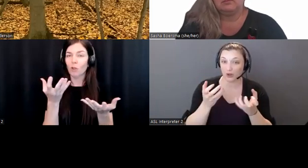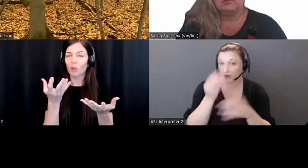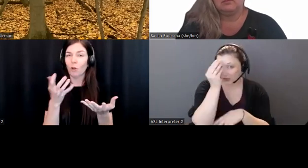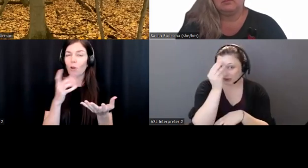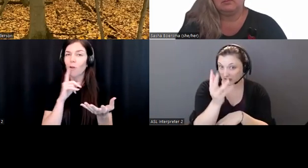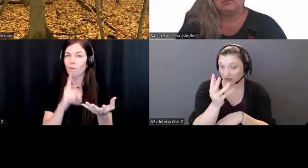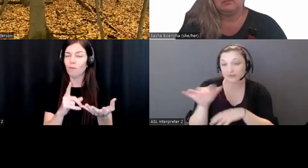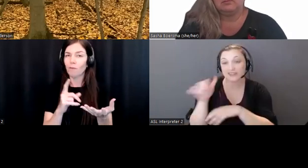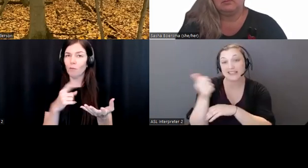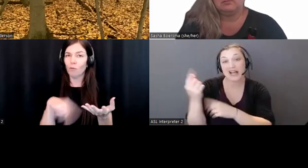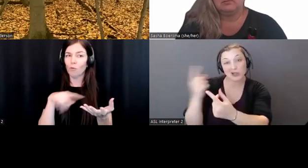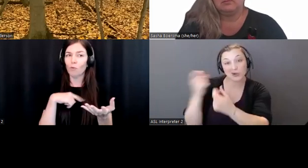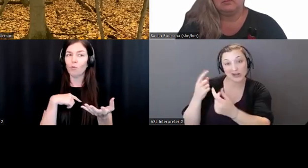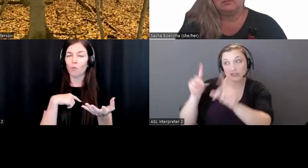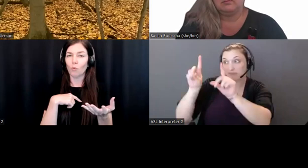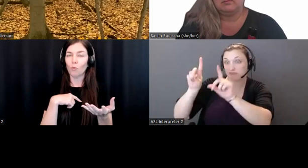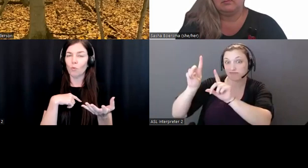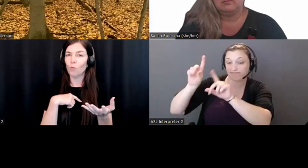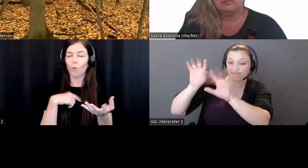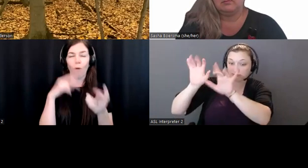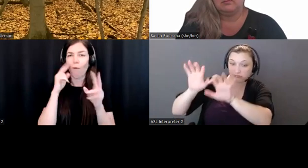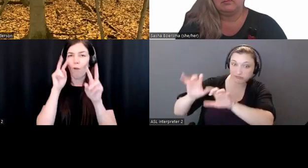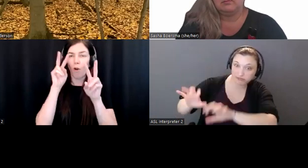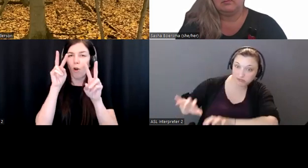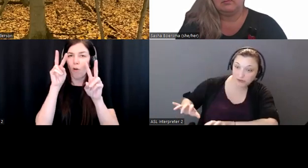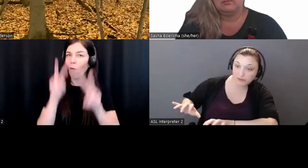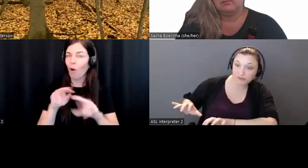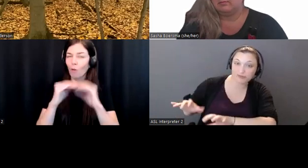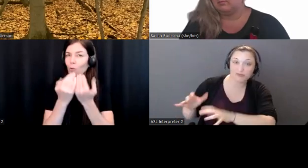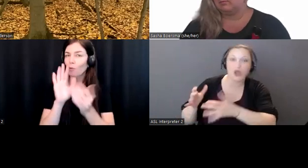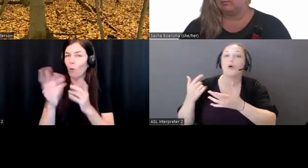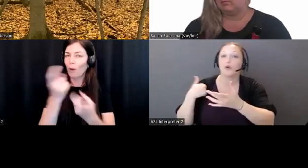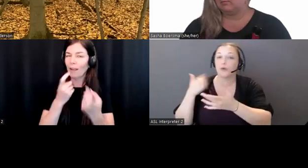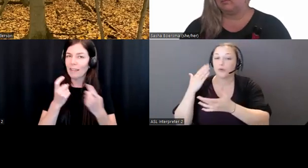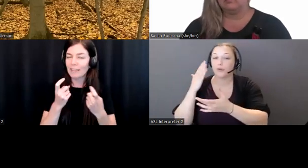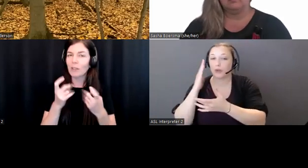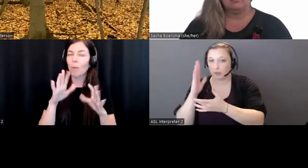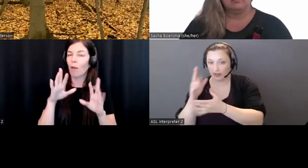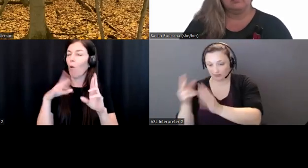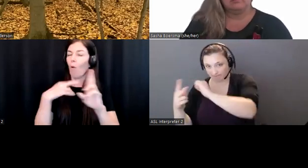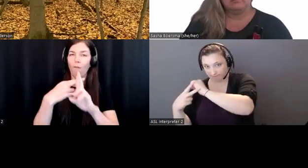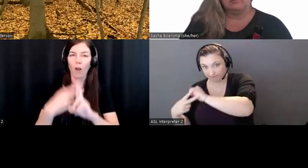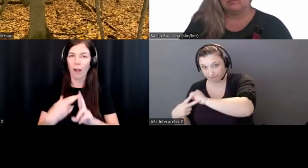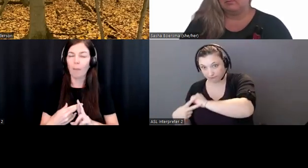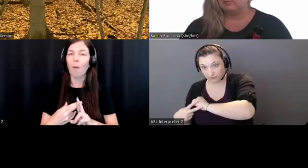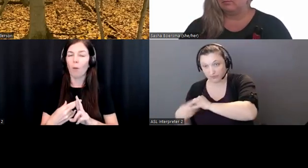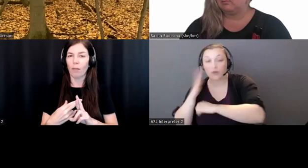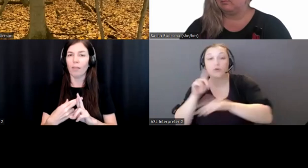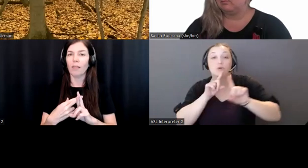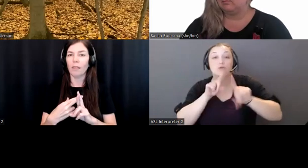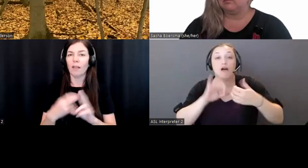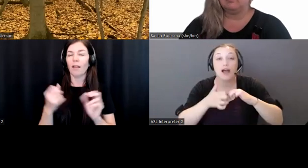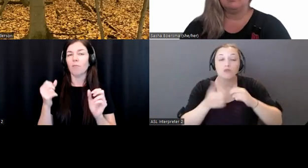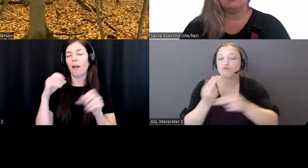questions that are being asked, and we will, we will respond to you using, using our website and I